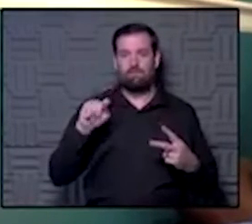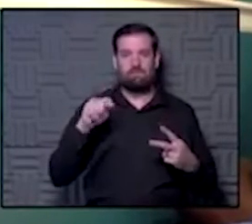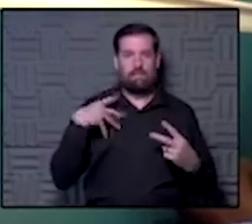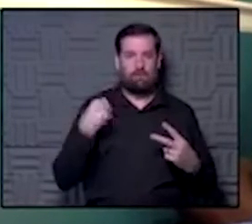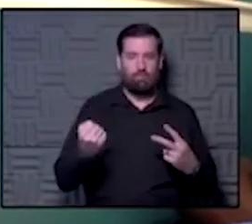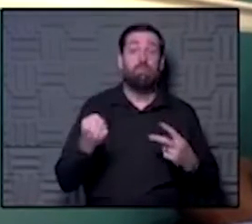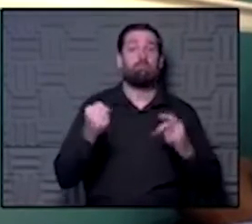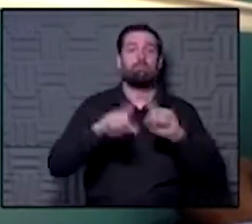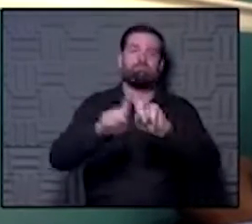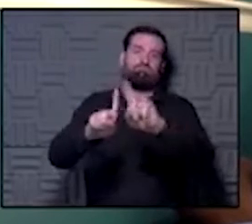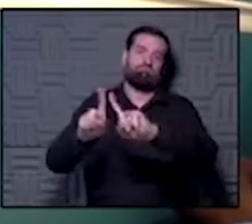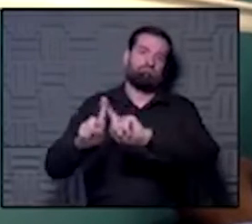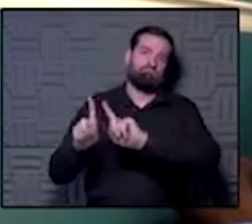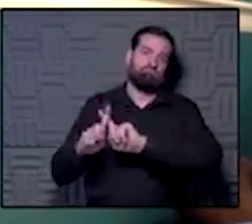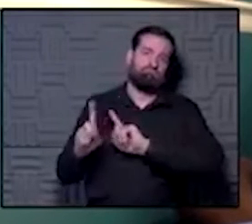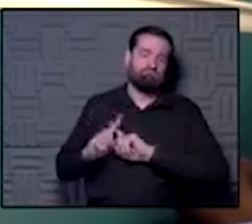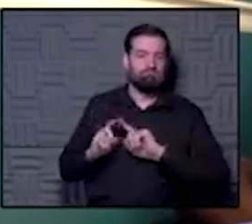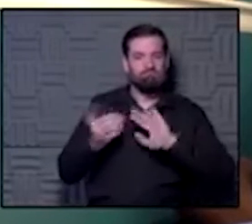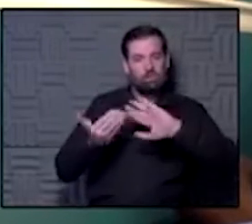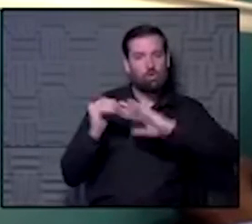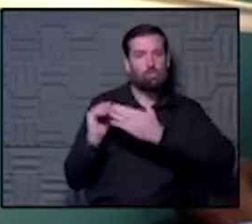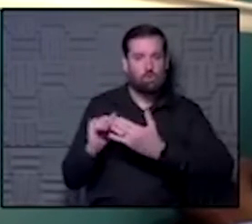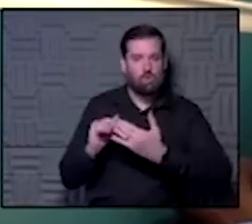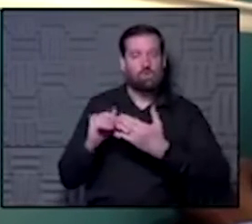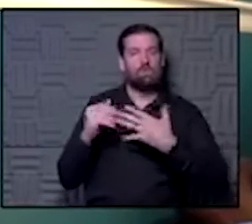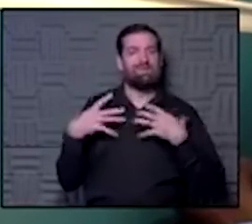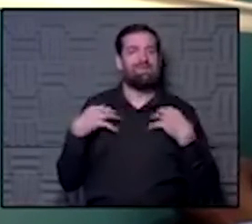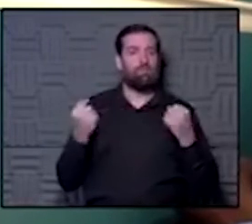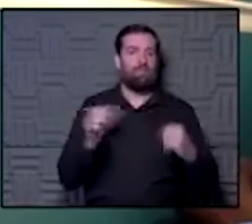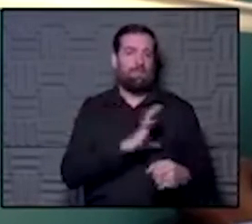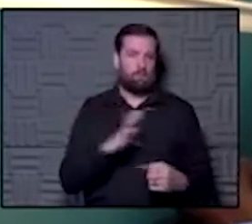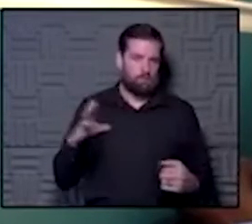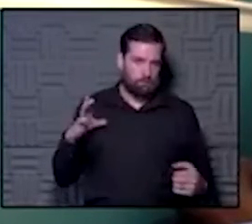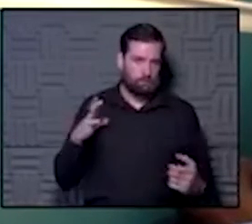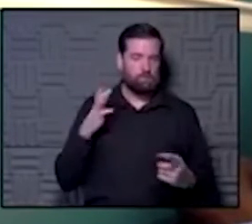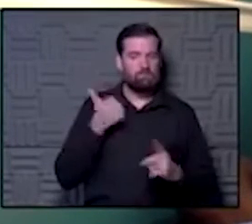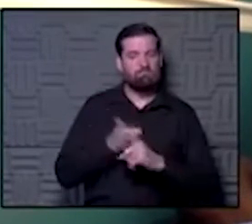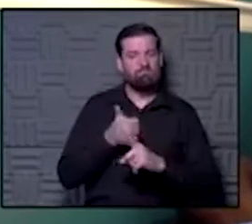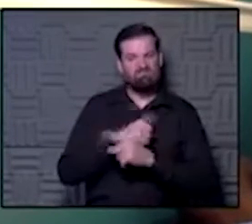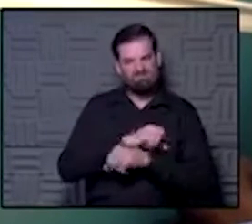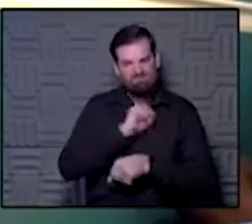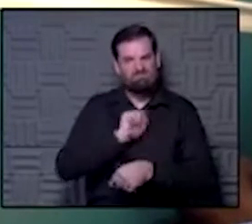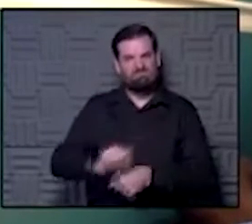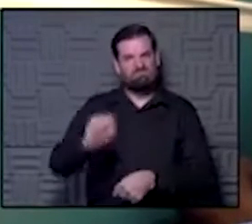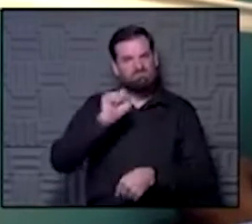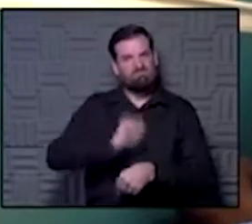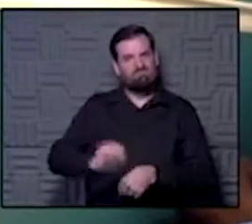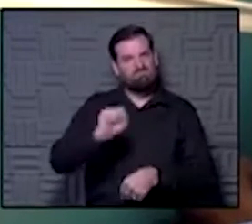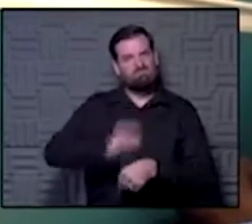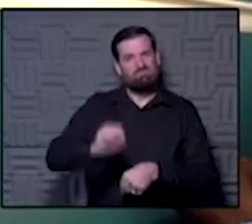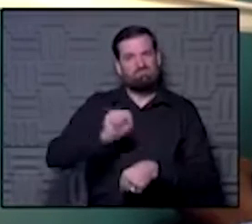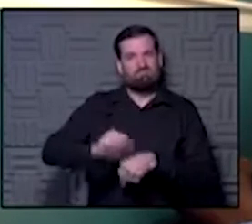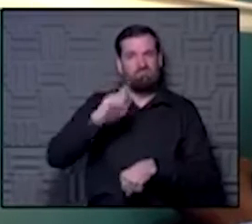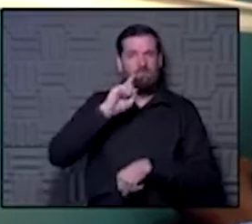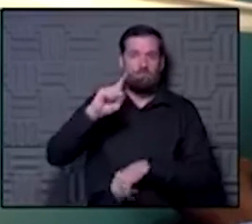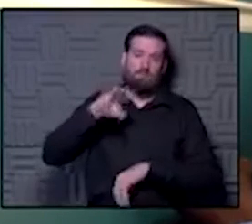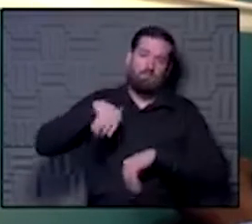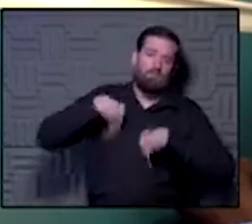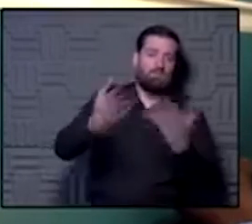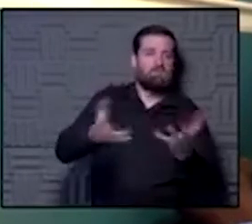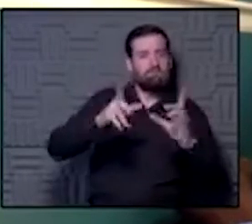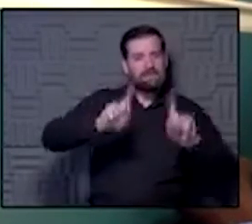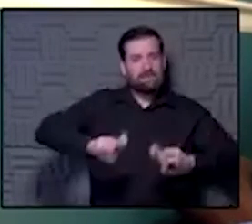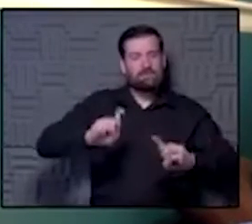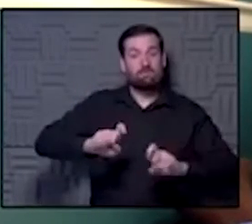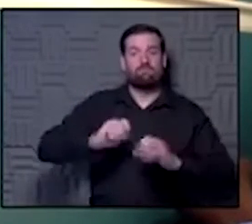many others, the Community Health Council, who have been working really diligently to bring testing available to